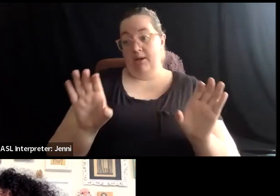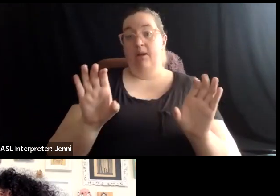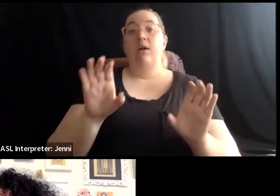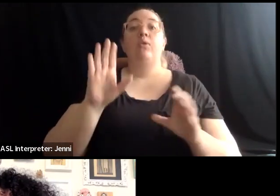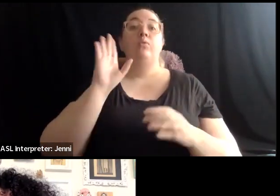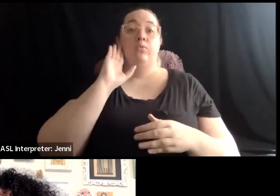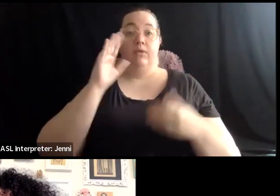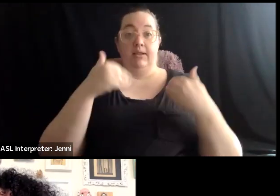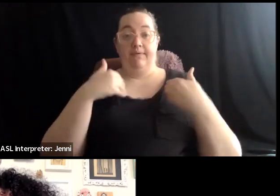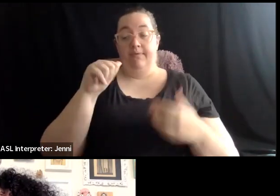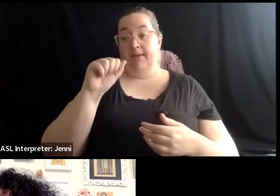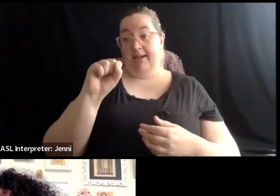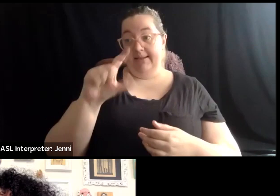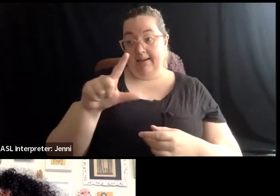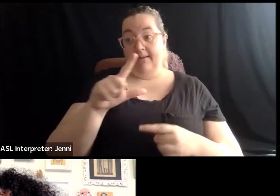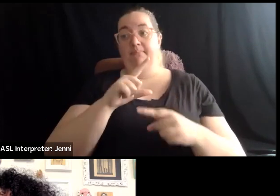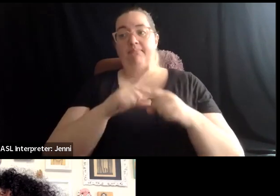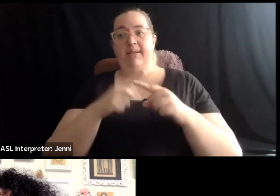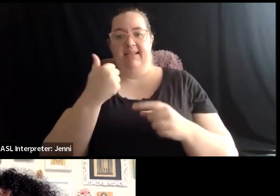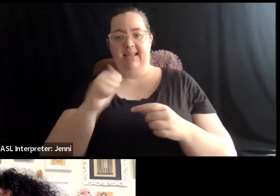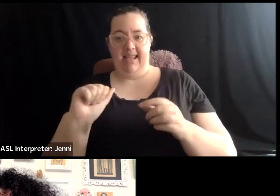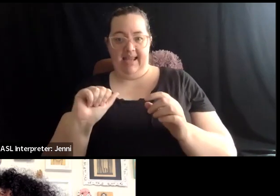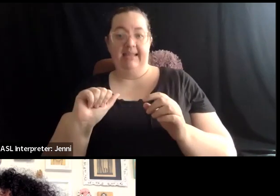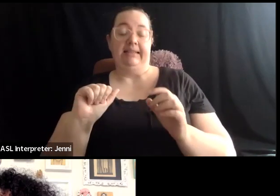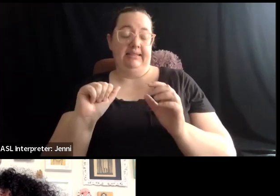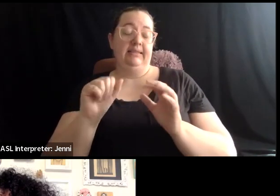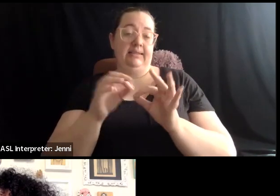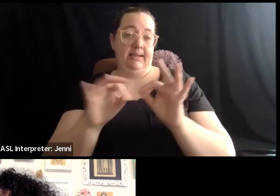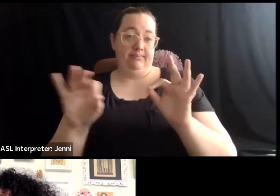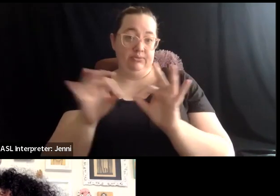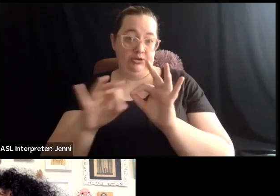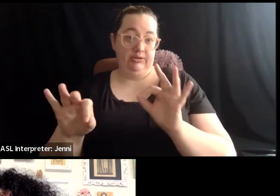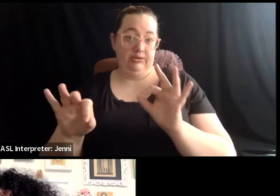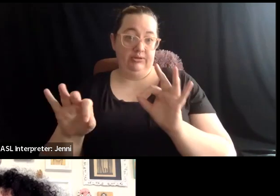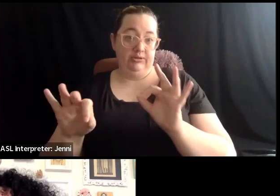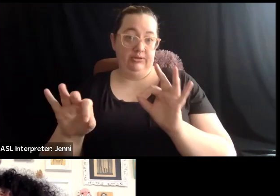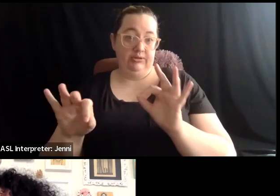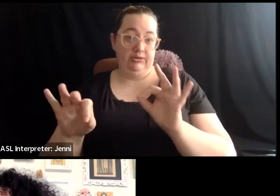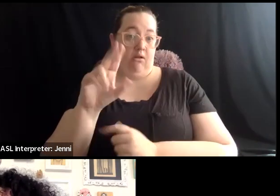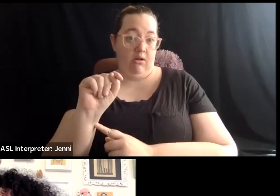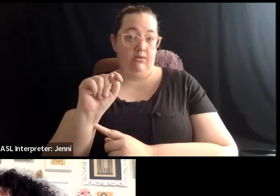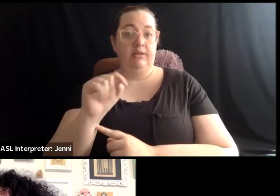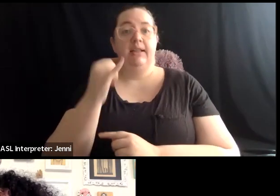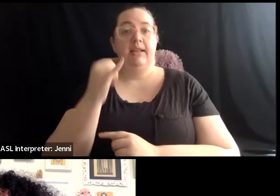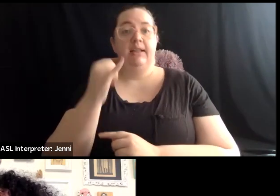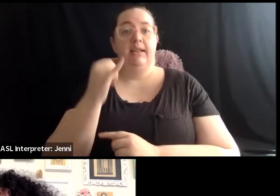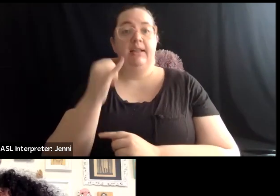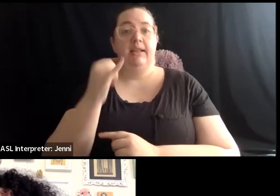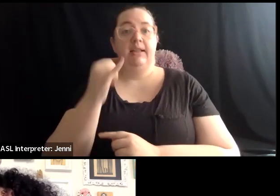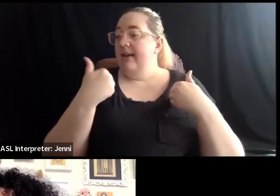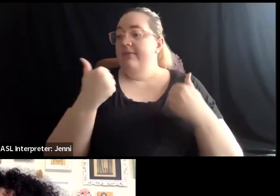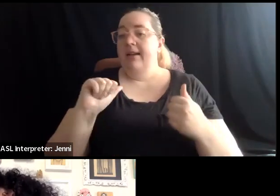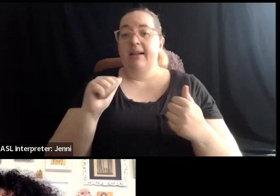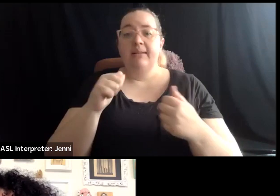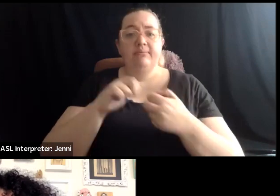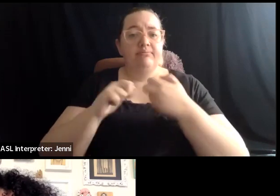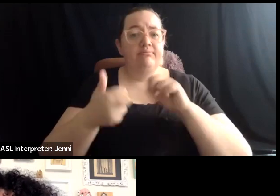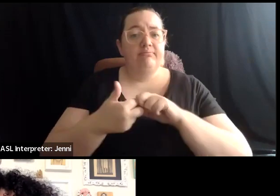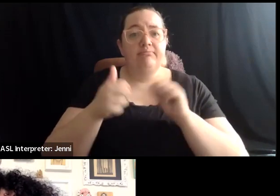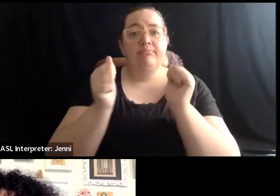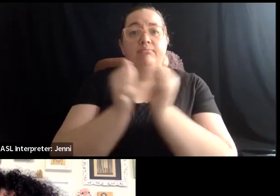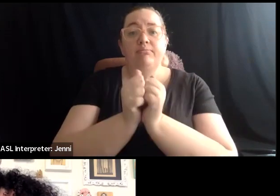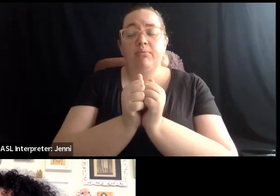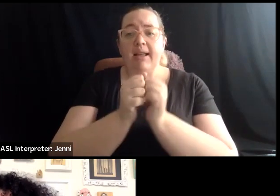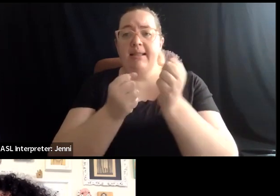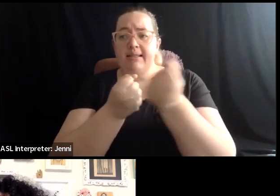And if you have any trouble with the event platform or accessibility services, you can click on the help desk tab for live support